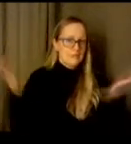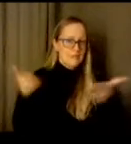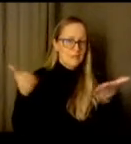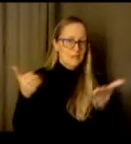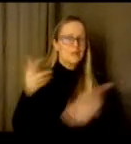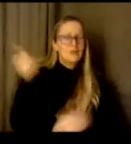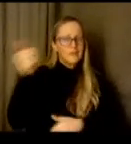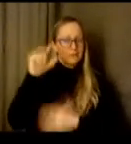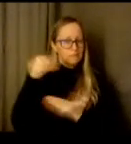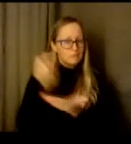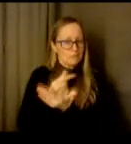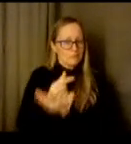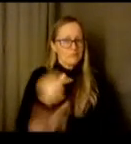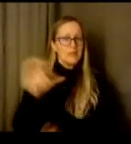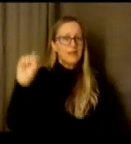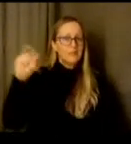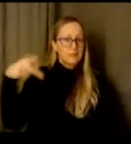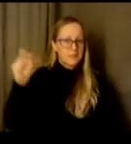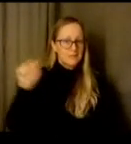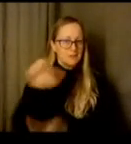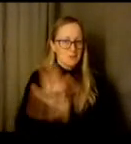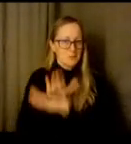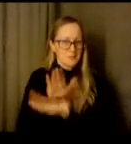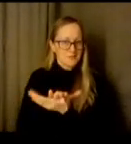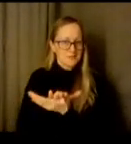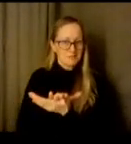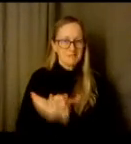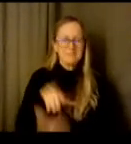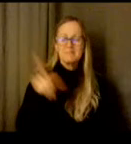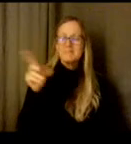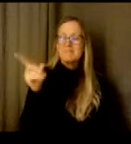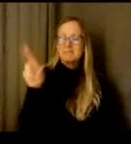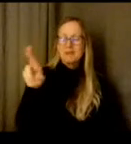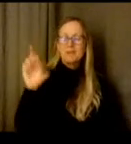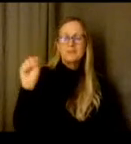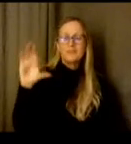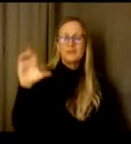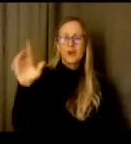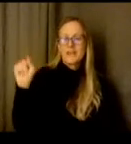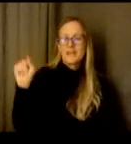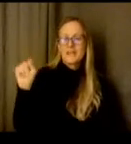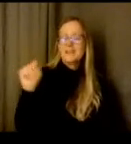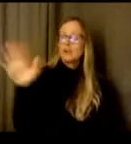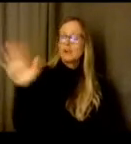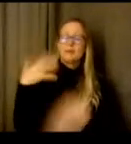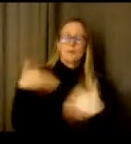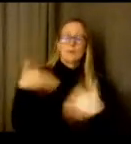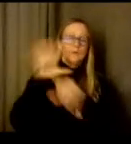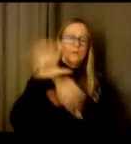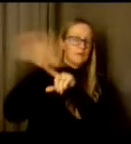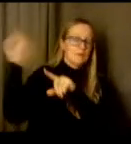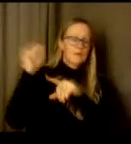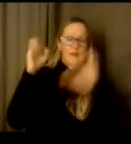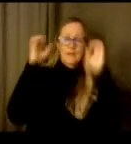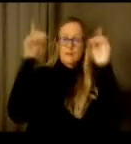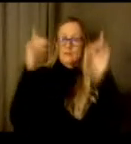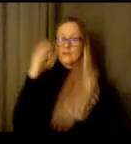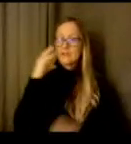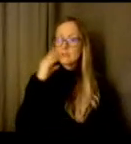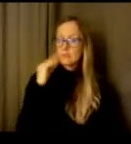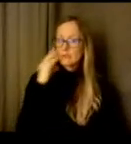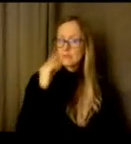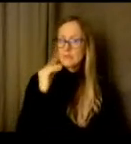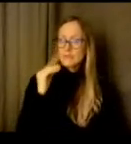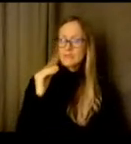Schools. Dr. Scarlett's vast educational leadership experiences range from her early career